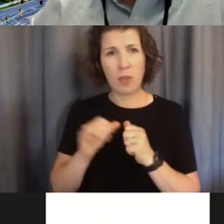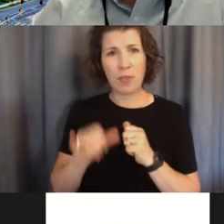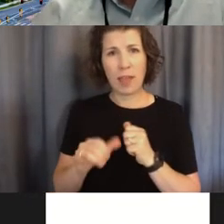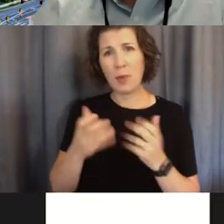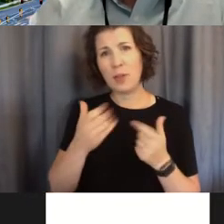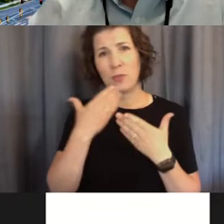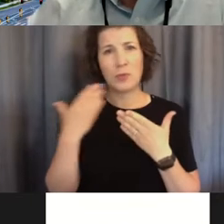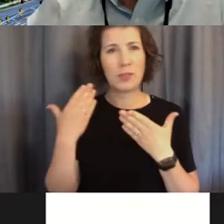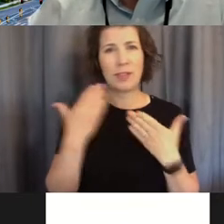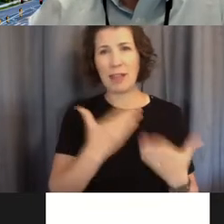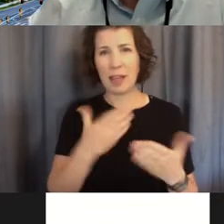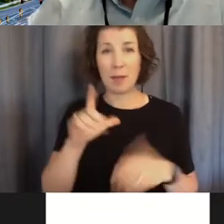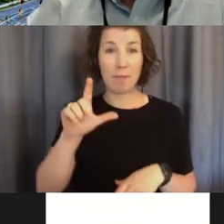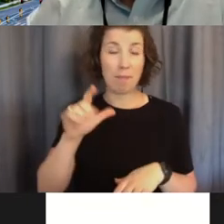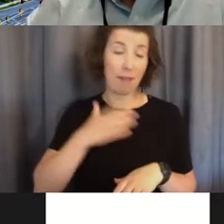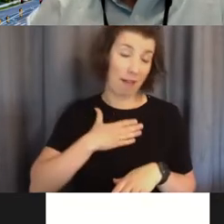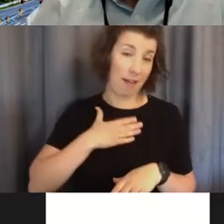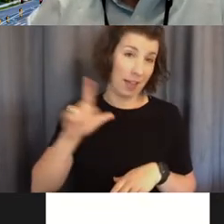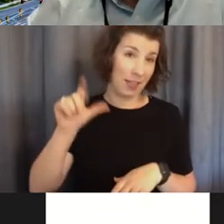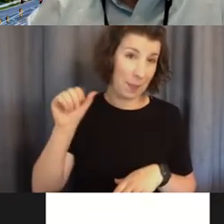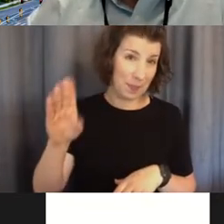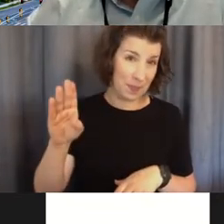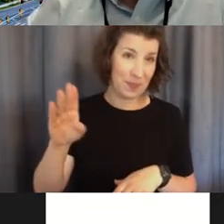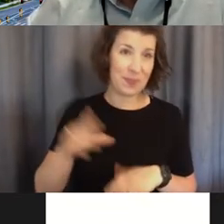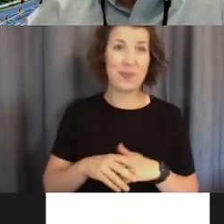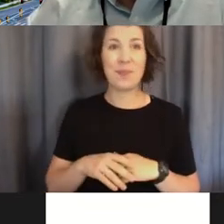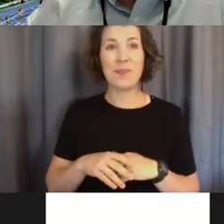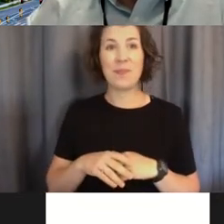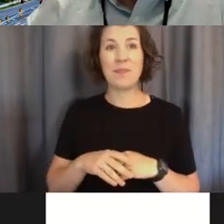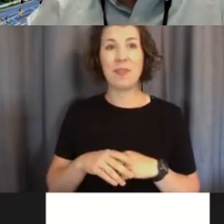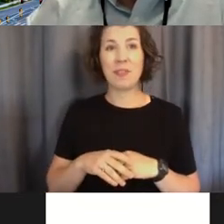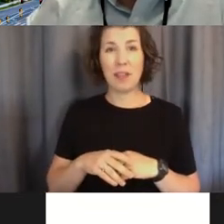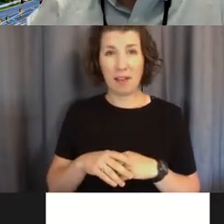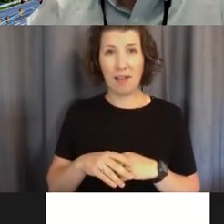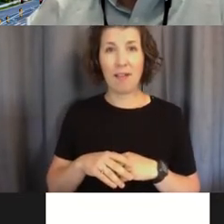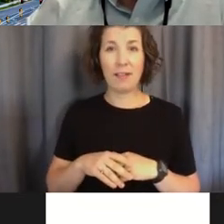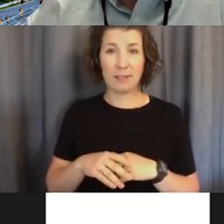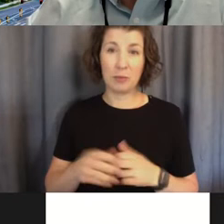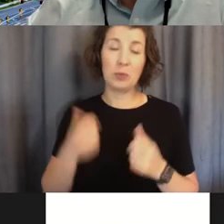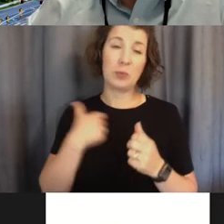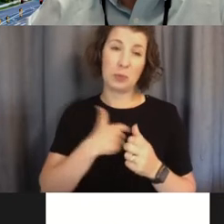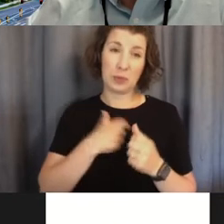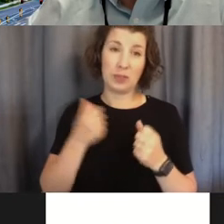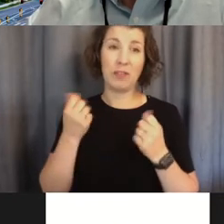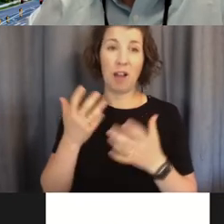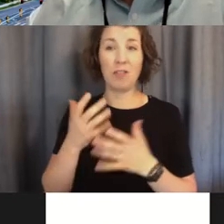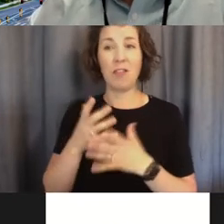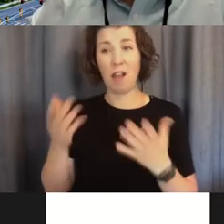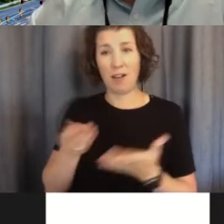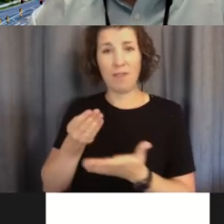to thank my laboratory. And, uh, yeah, lots of funding from lots of different areas